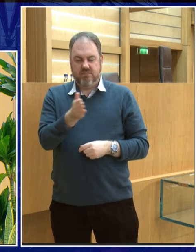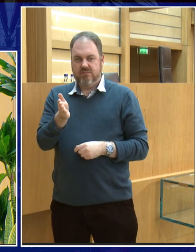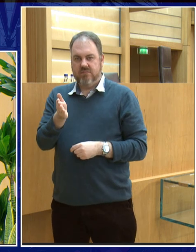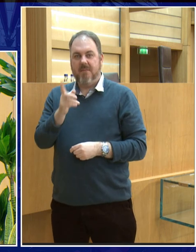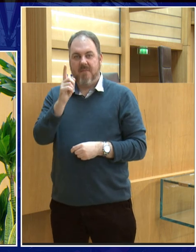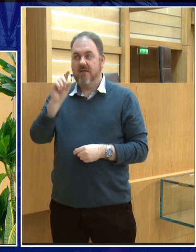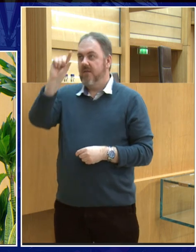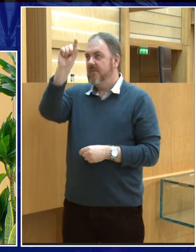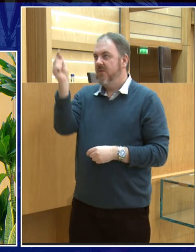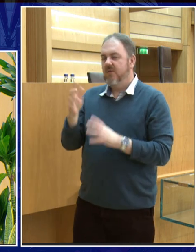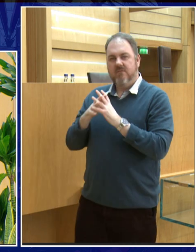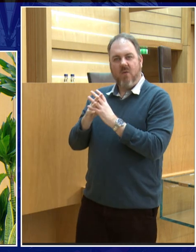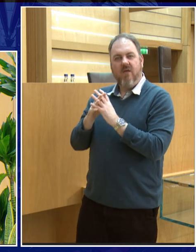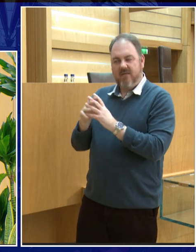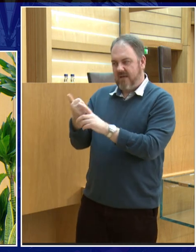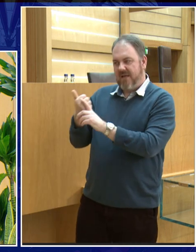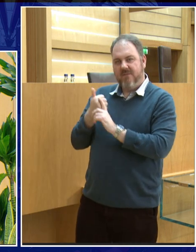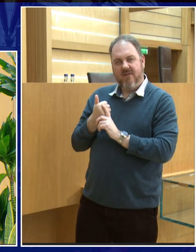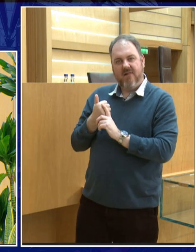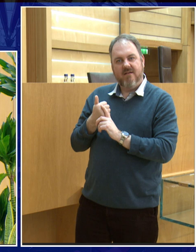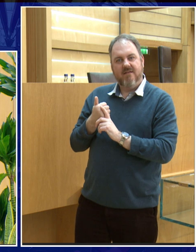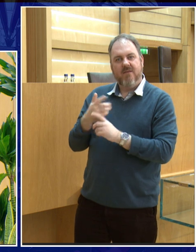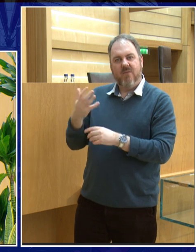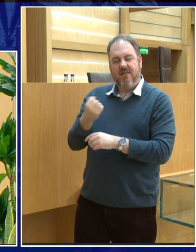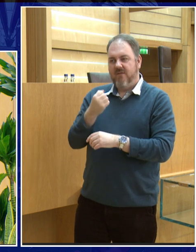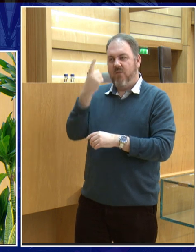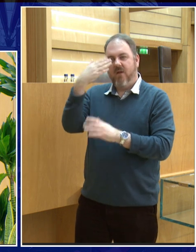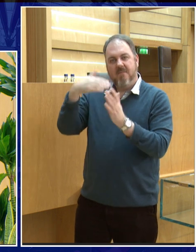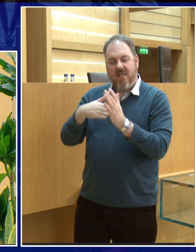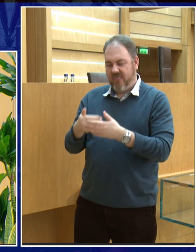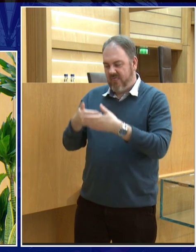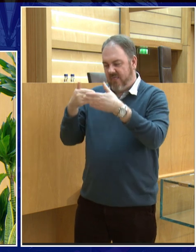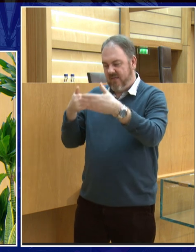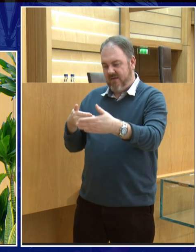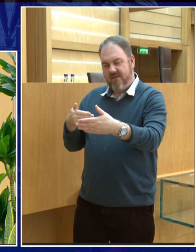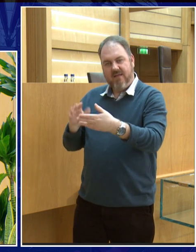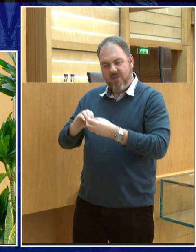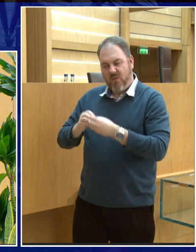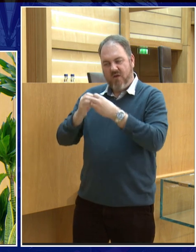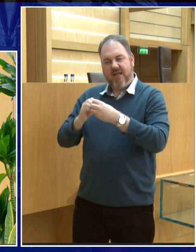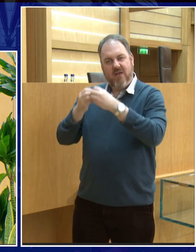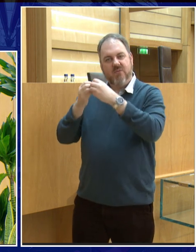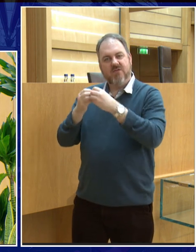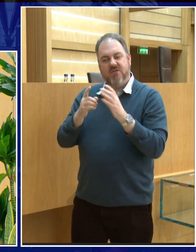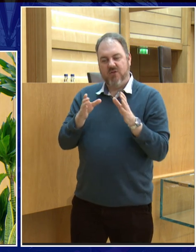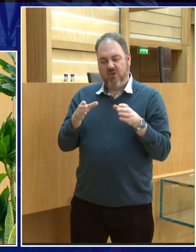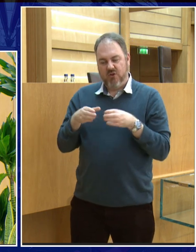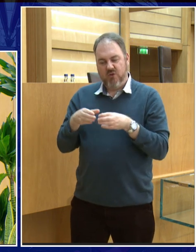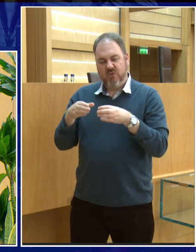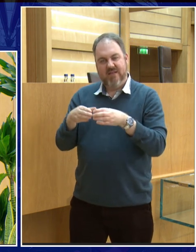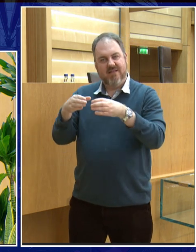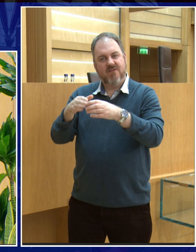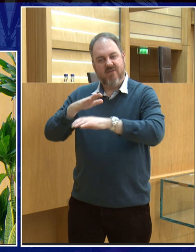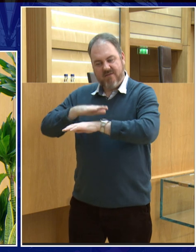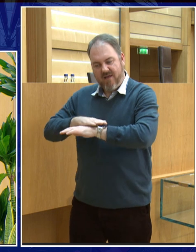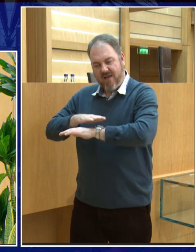The moon is really convenient because you can map the phases of the moon over a period of a month, and a month is sort of quite a handy unit of time, and so they were